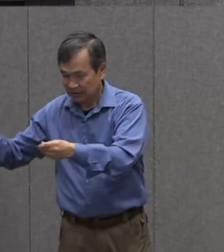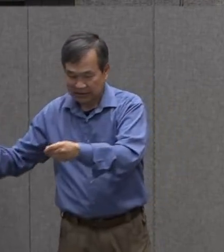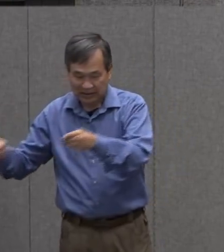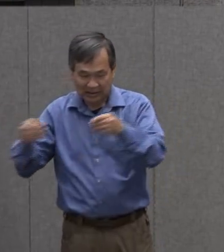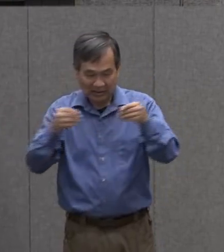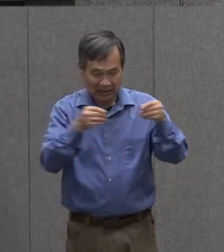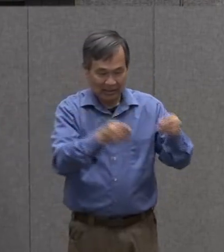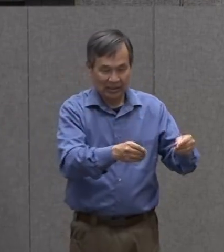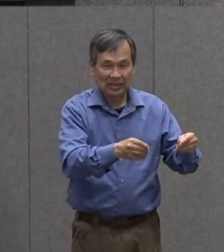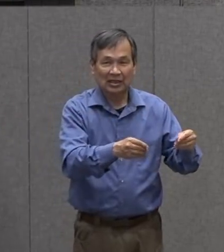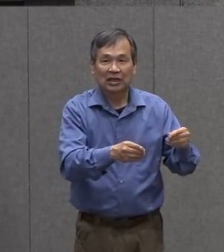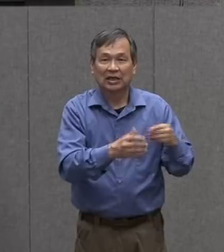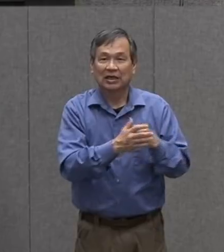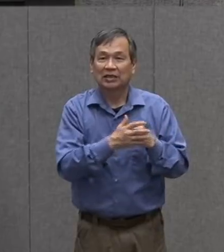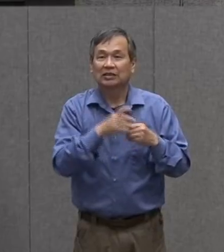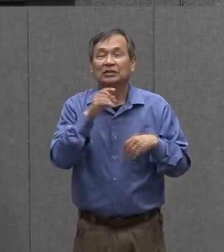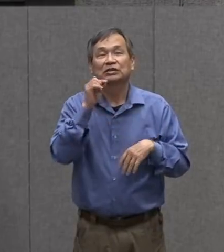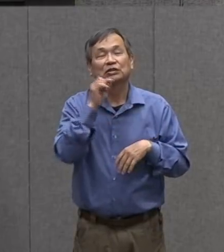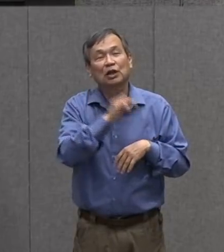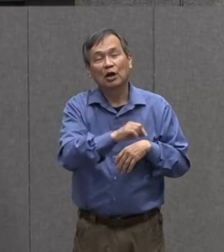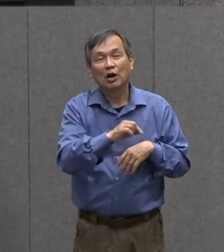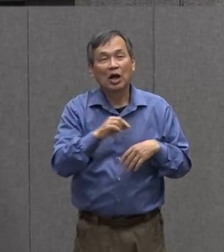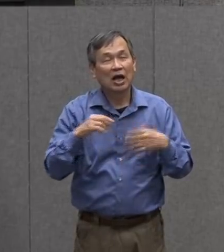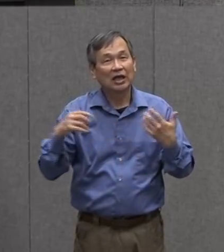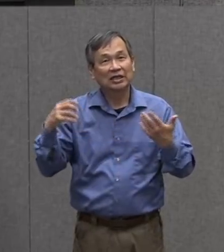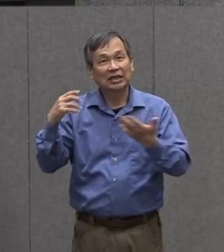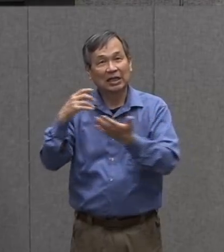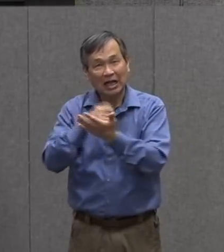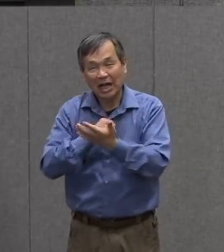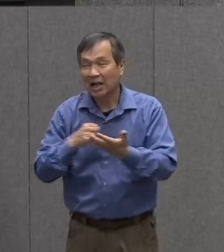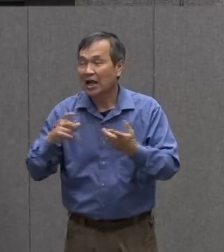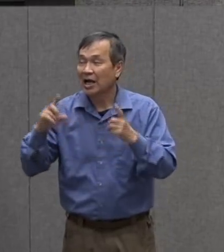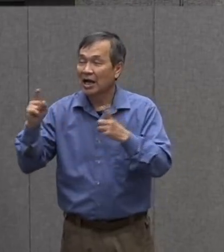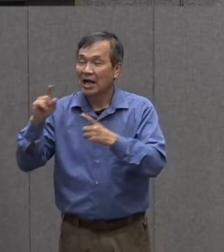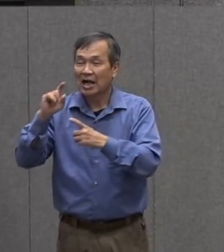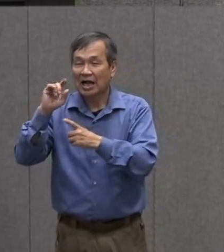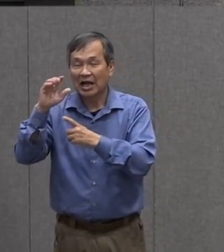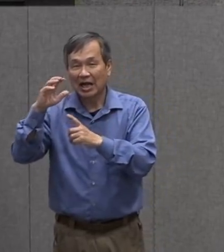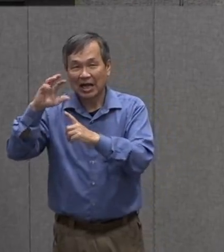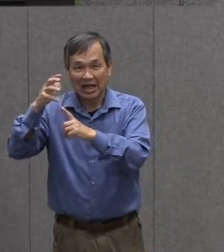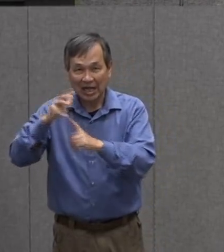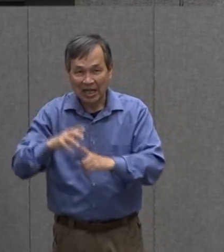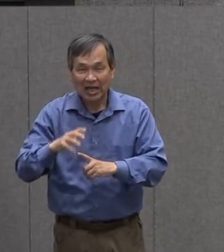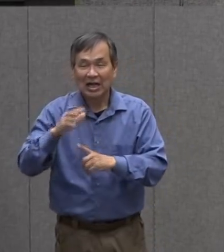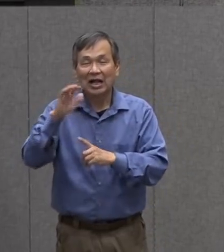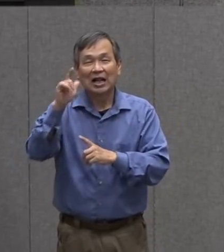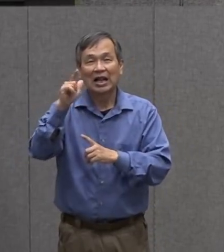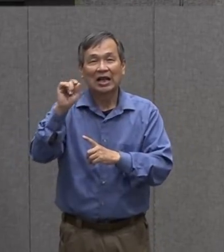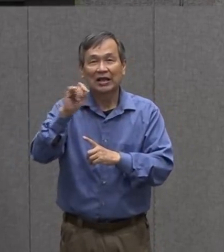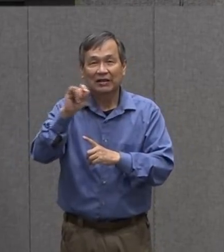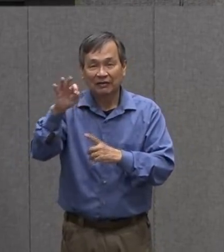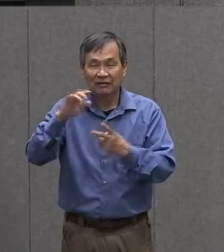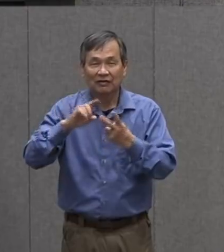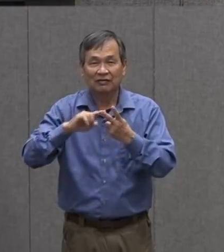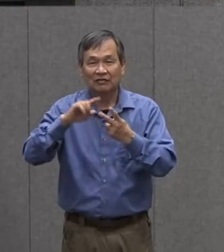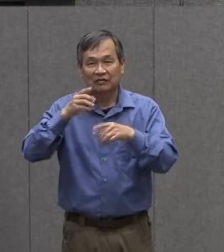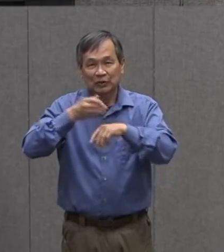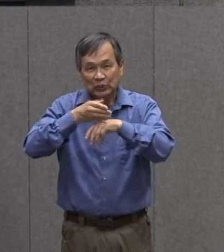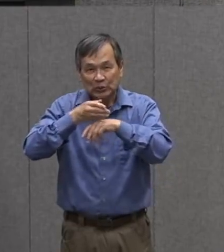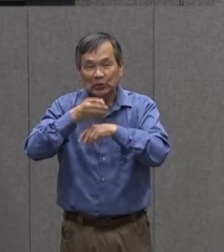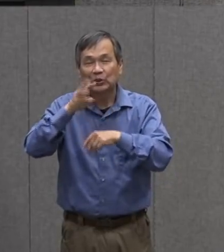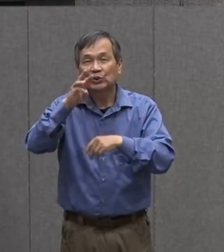go outside i could collect leaves and twigs and make a nest of my own